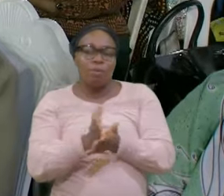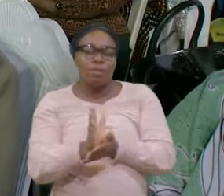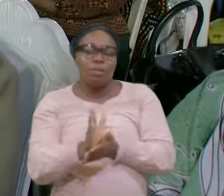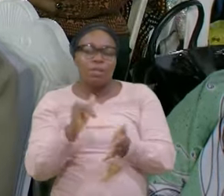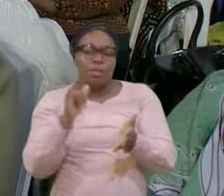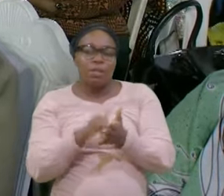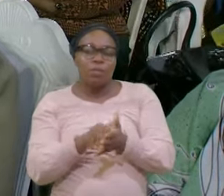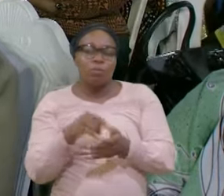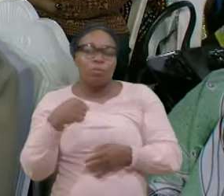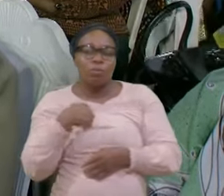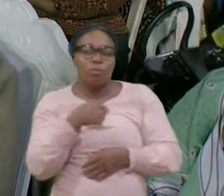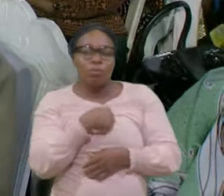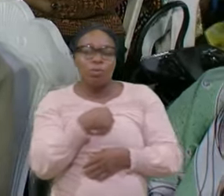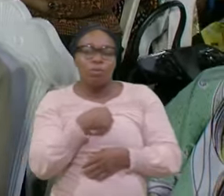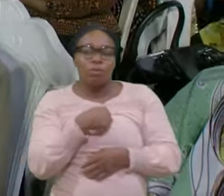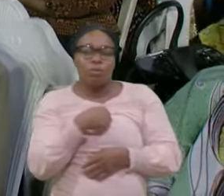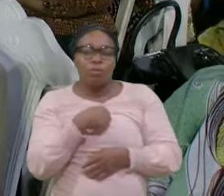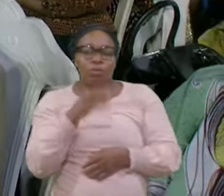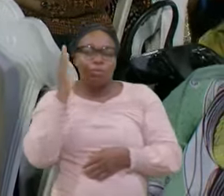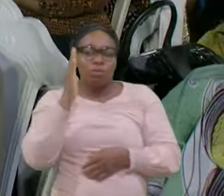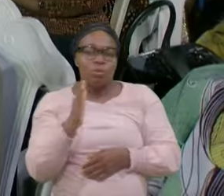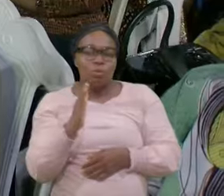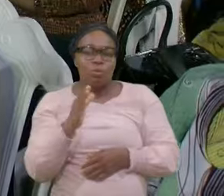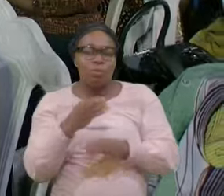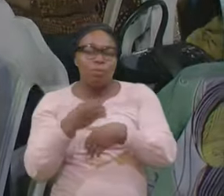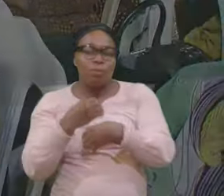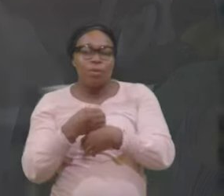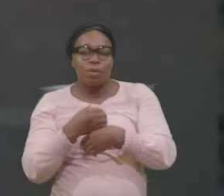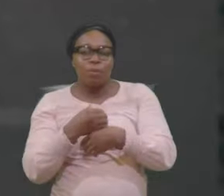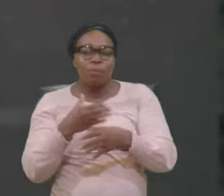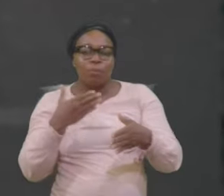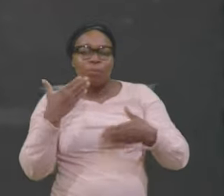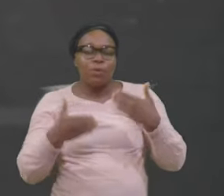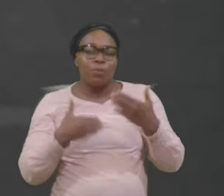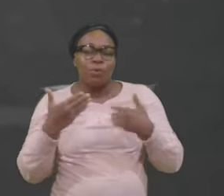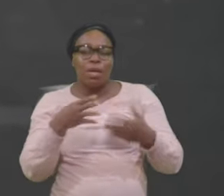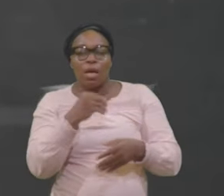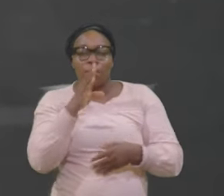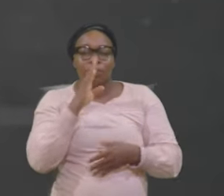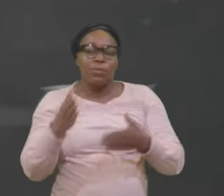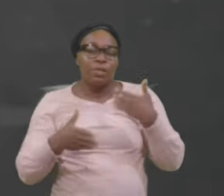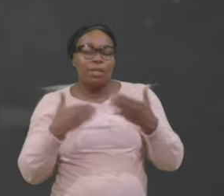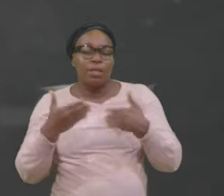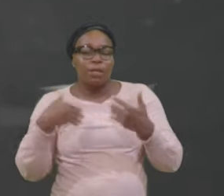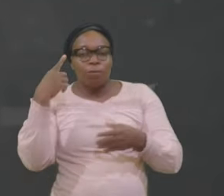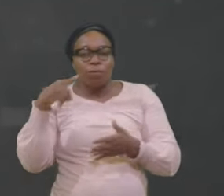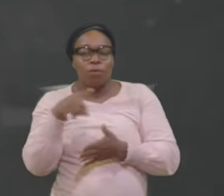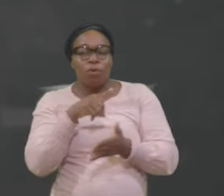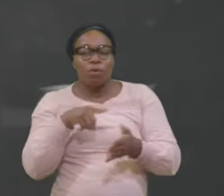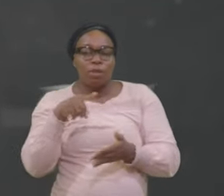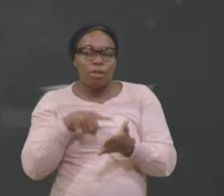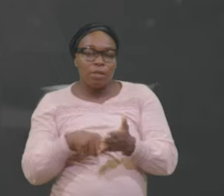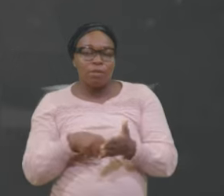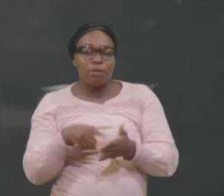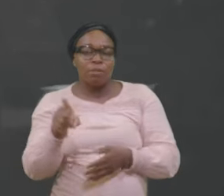we Should make Merry And be glad For this Thy brother